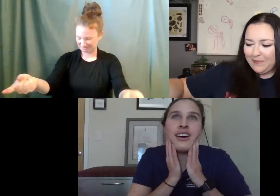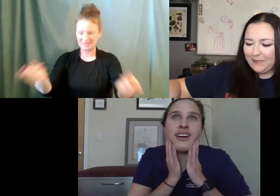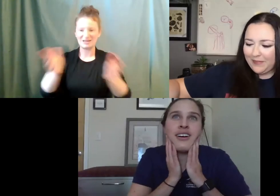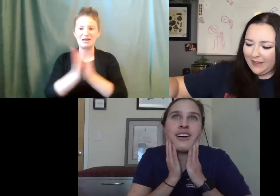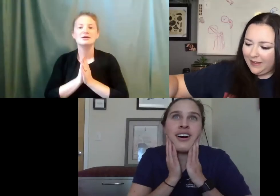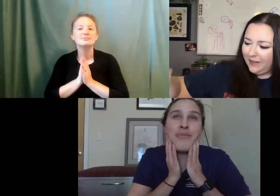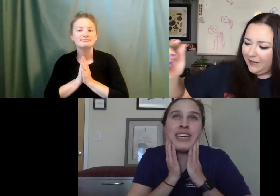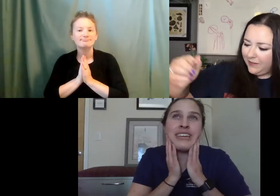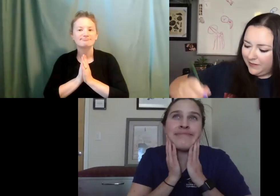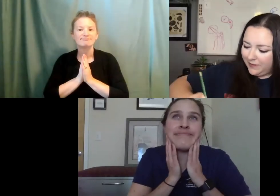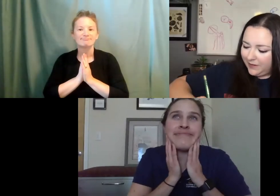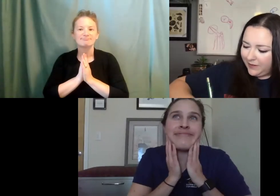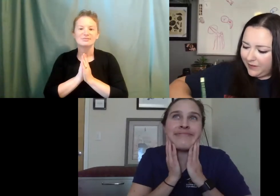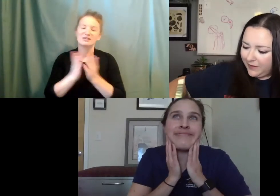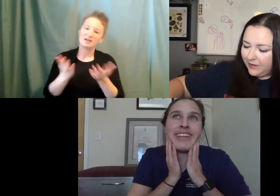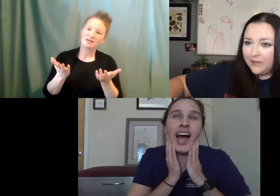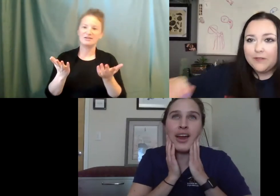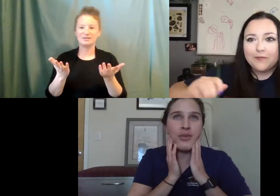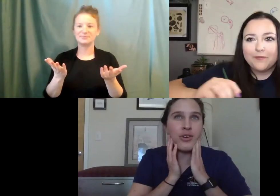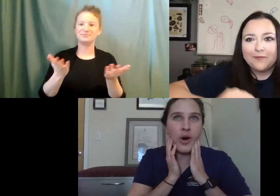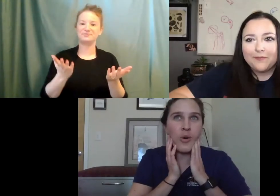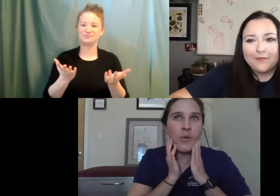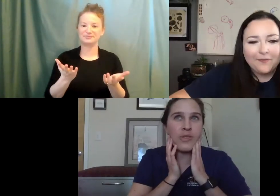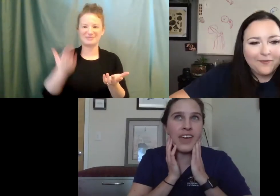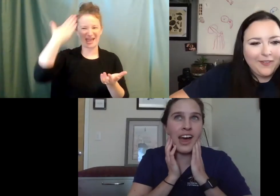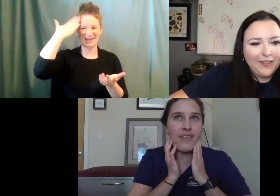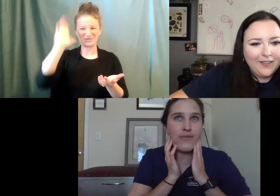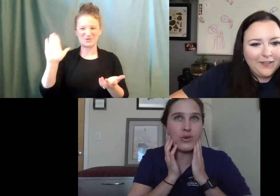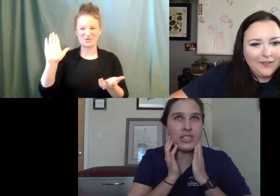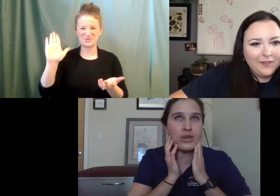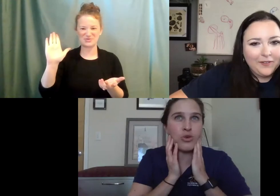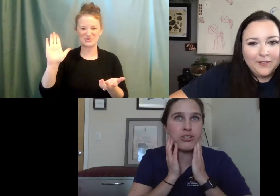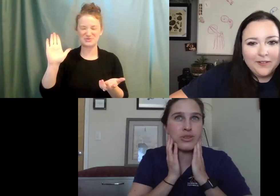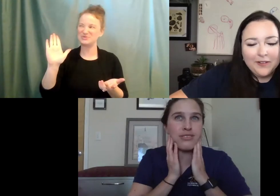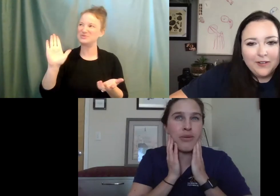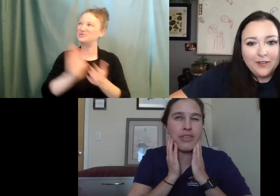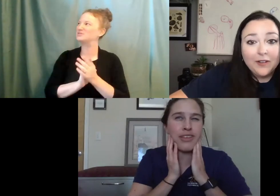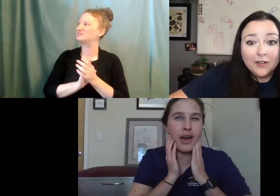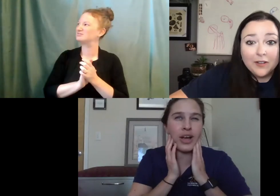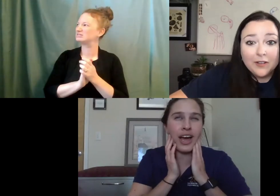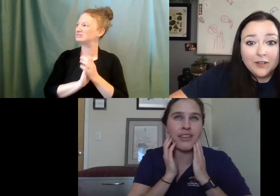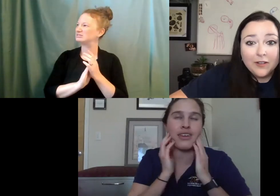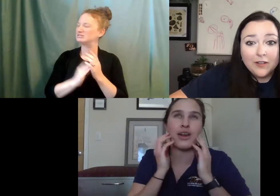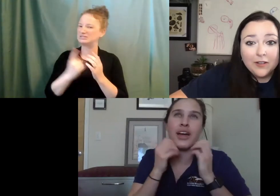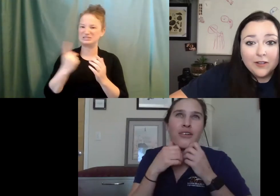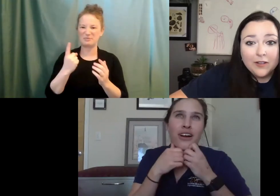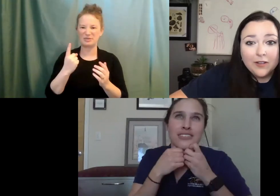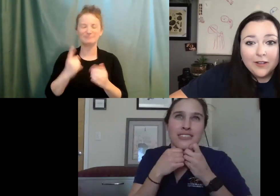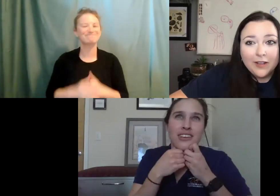Uh, I mean, I don't know that I've ever really worked with something that I would